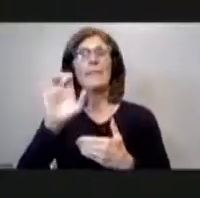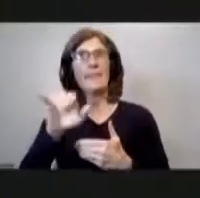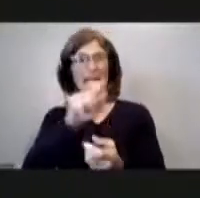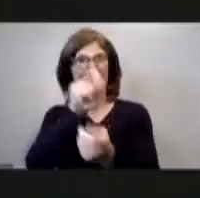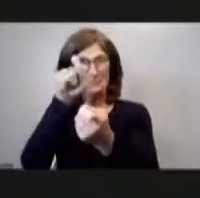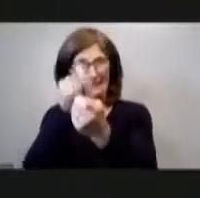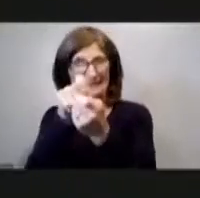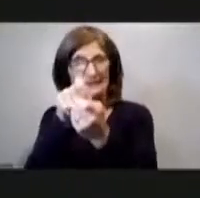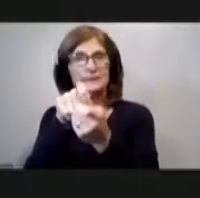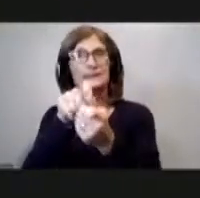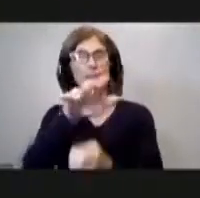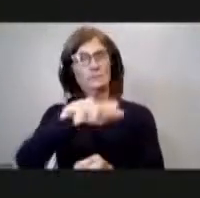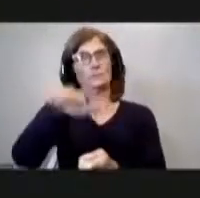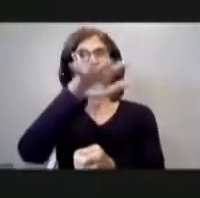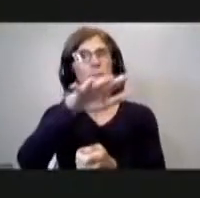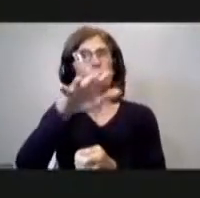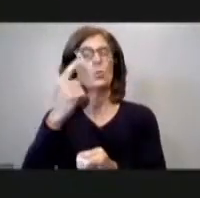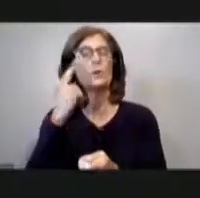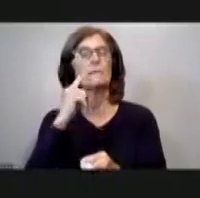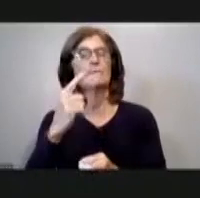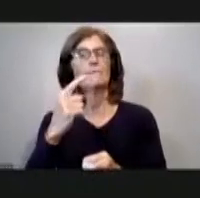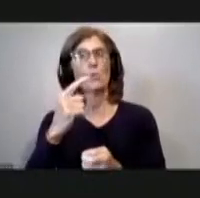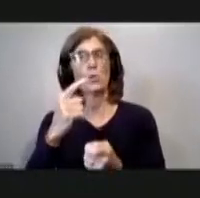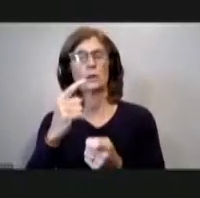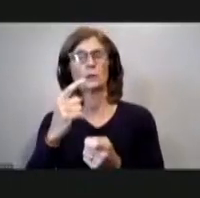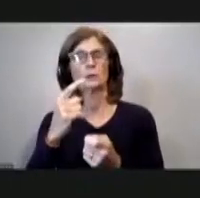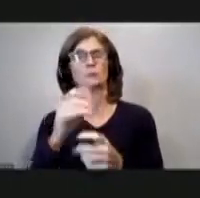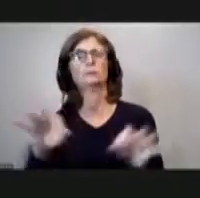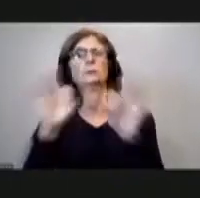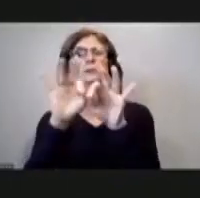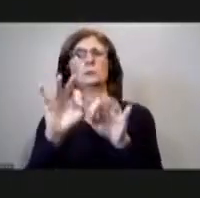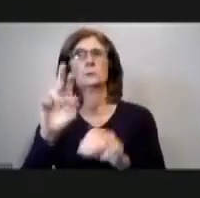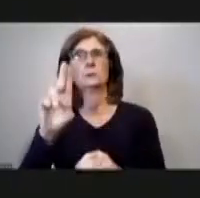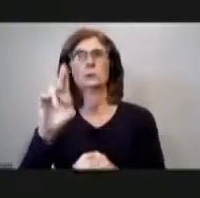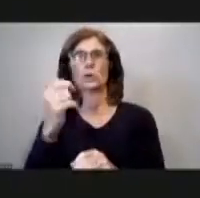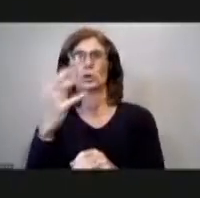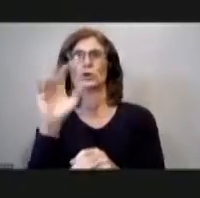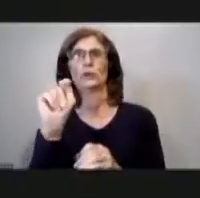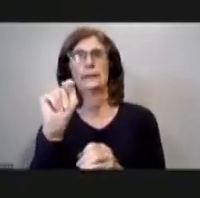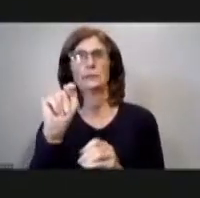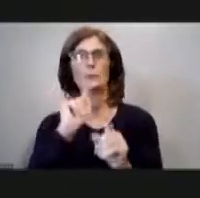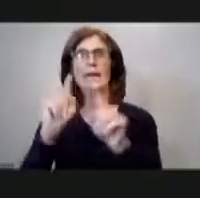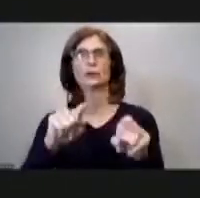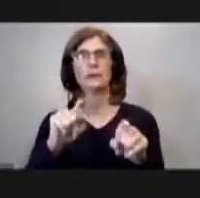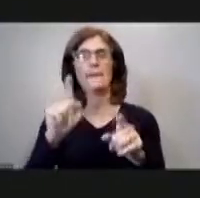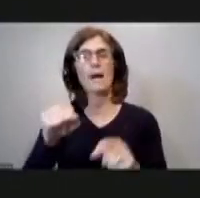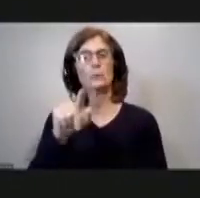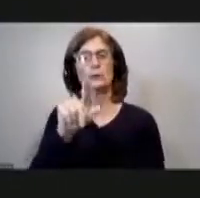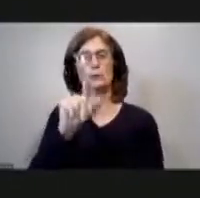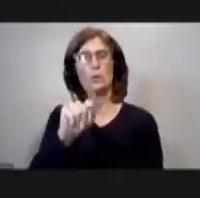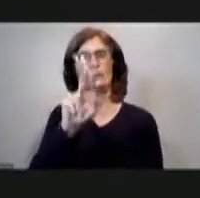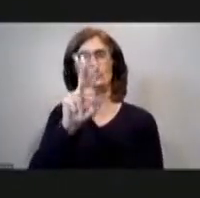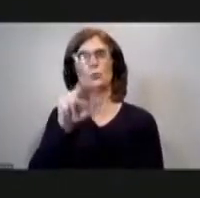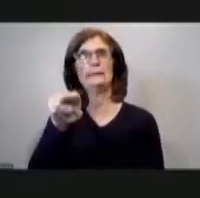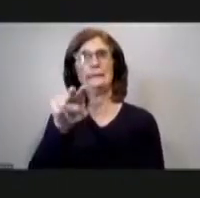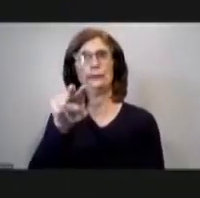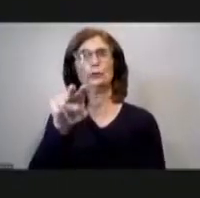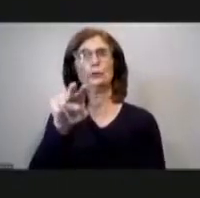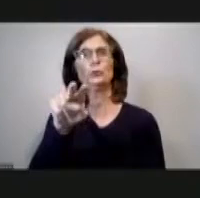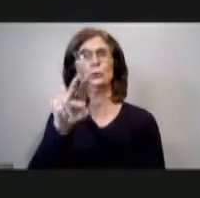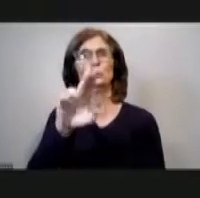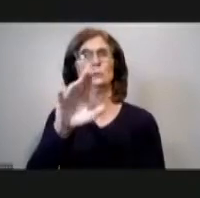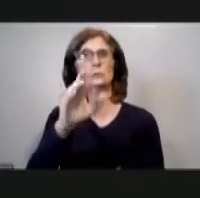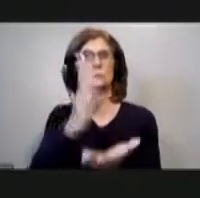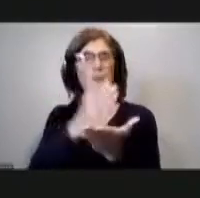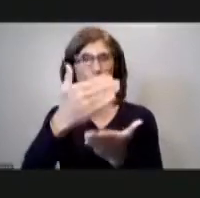urgent reaction um you know at this point with that 22 capital line uh the slope failures were a little more pressing